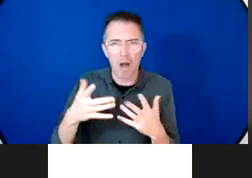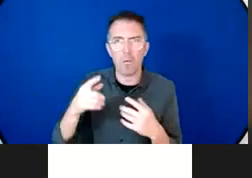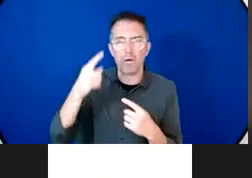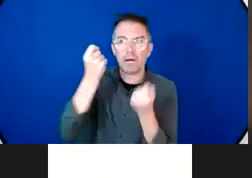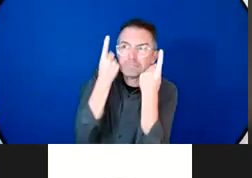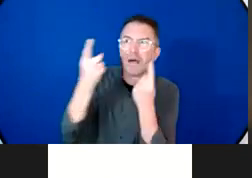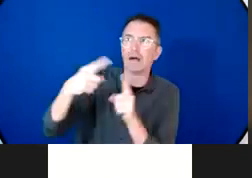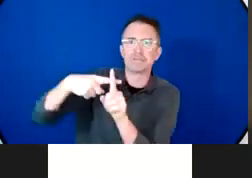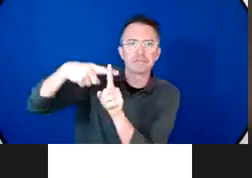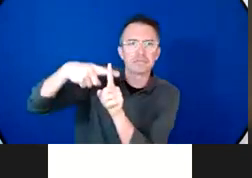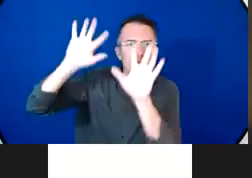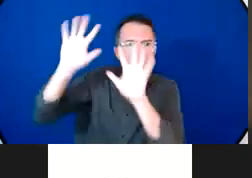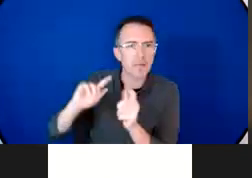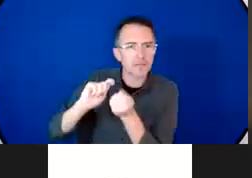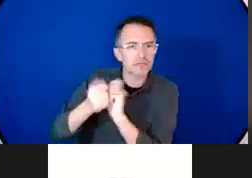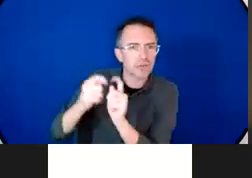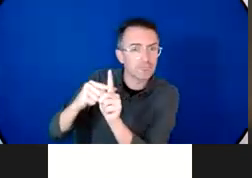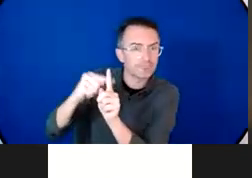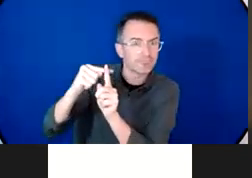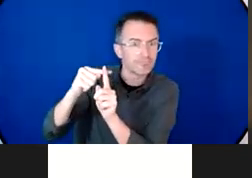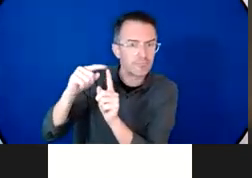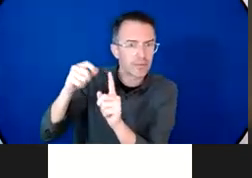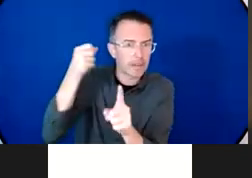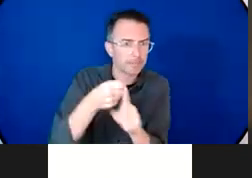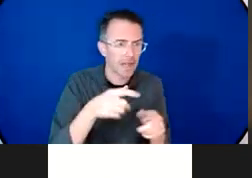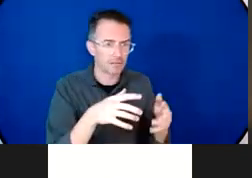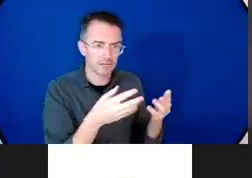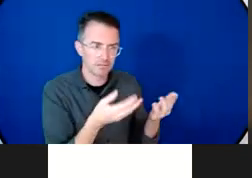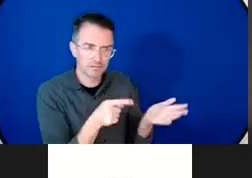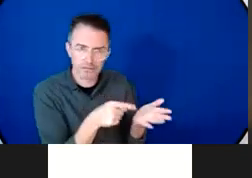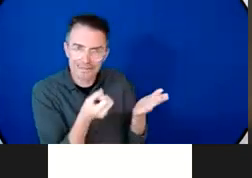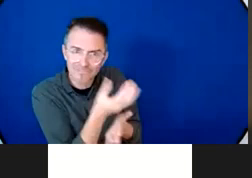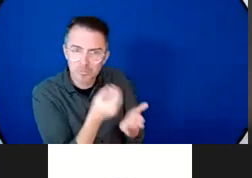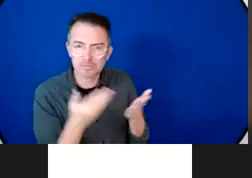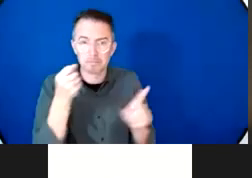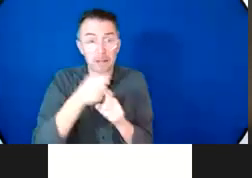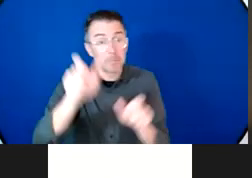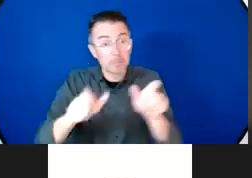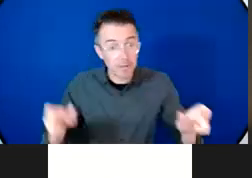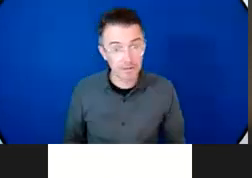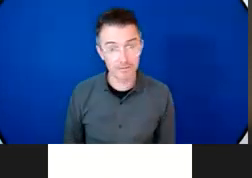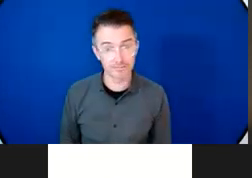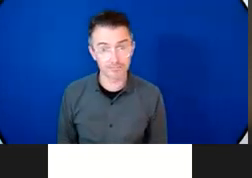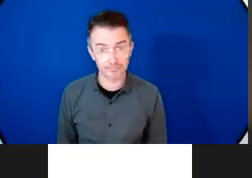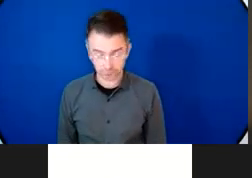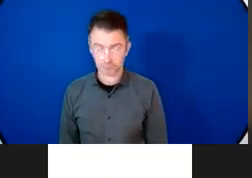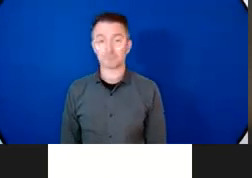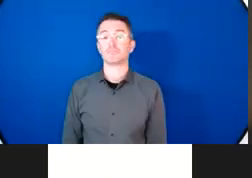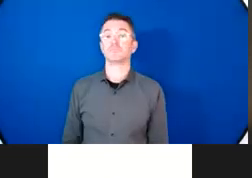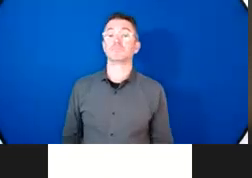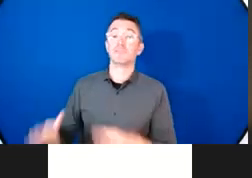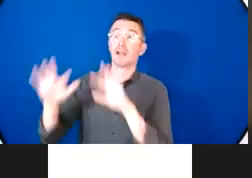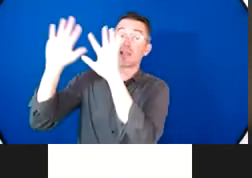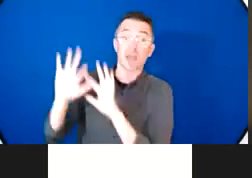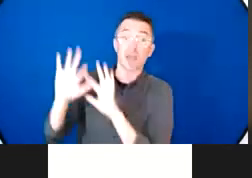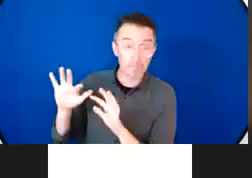with any aspect on gender and climate change and talking about that next is finding innovative ways to communicate and